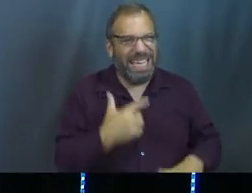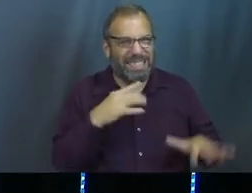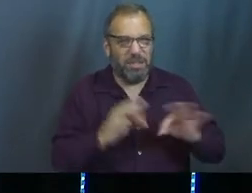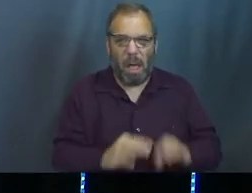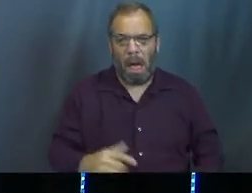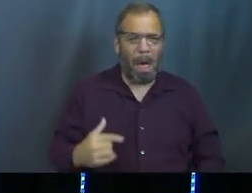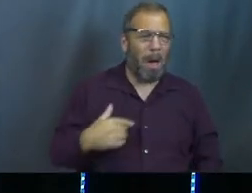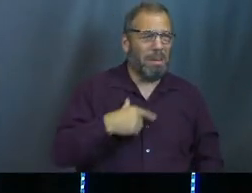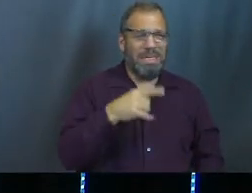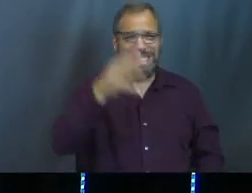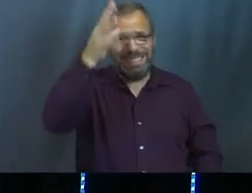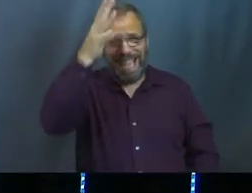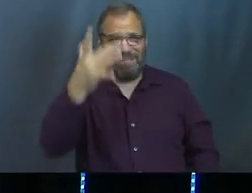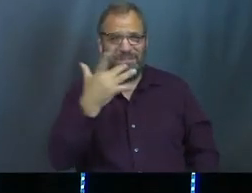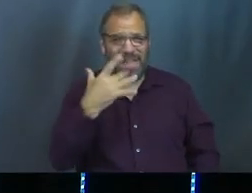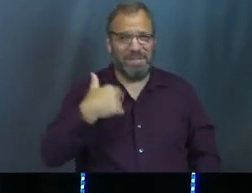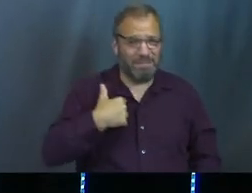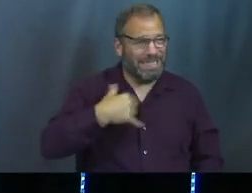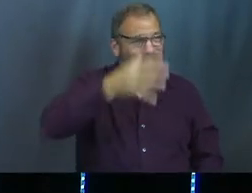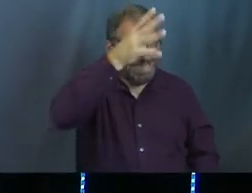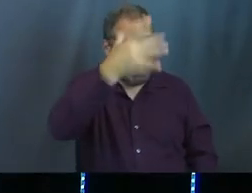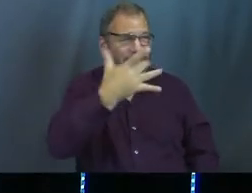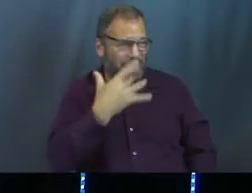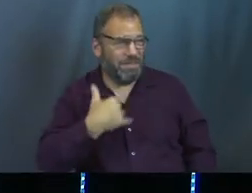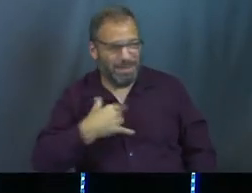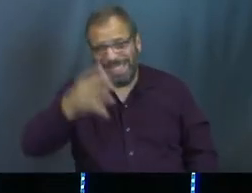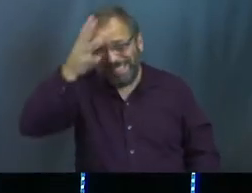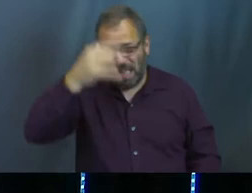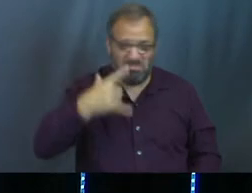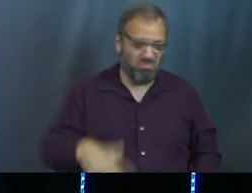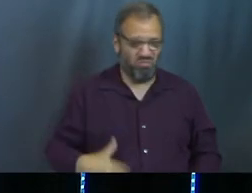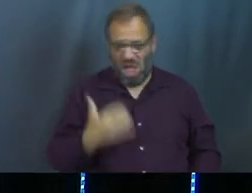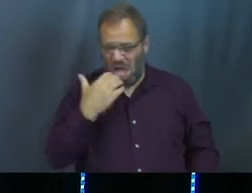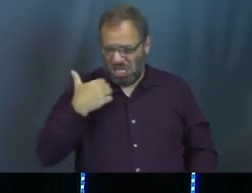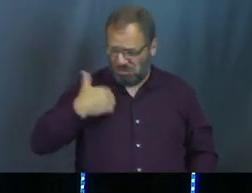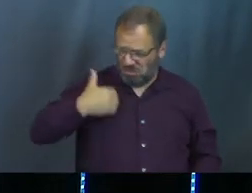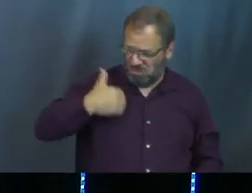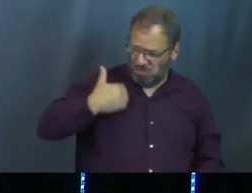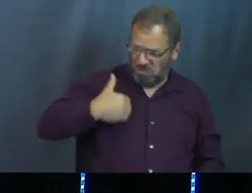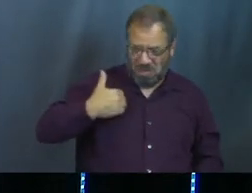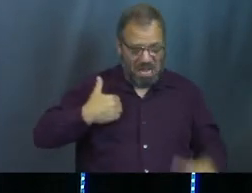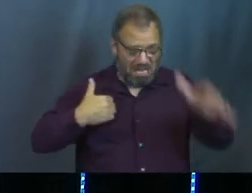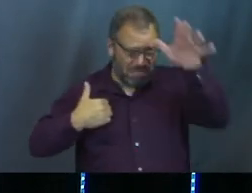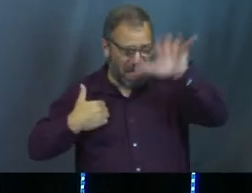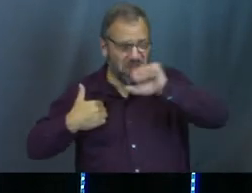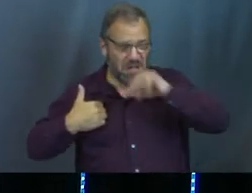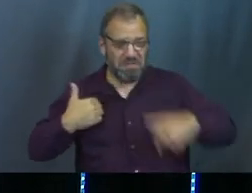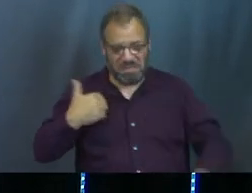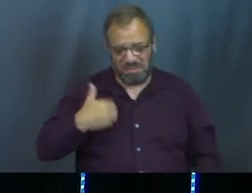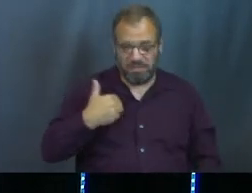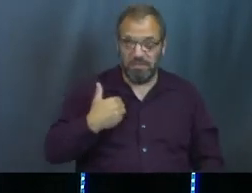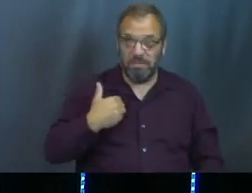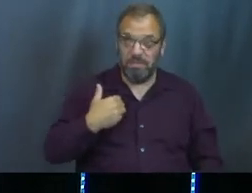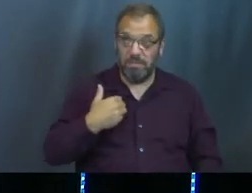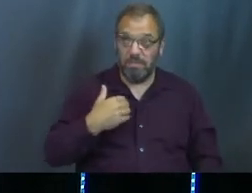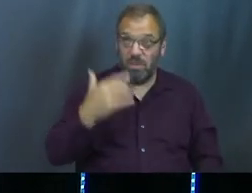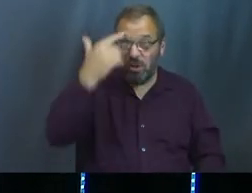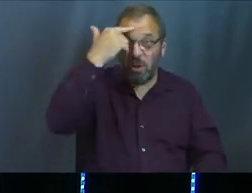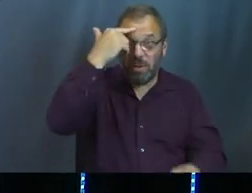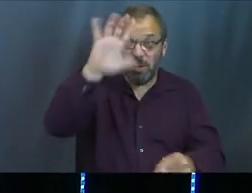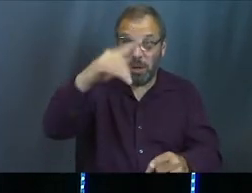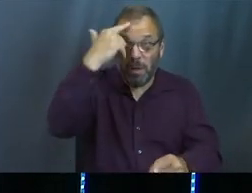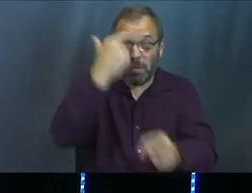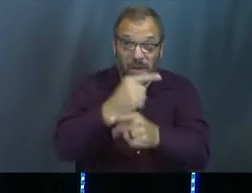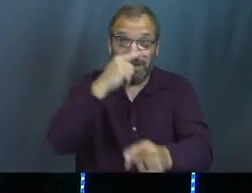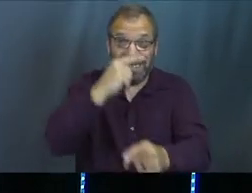deserved the pit. Like Josh was saying, it's like, he was being kind of snobby, boastful, like, I'm dad's favorite. You know what I'm saying? How many you guys have that sibling that's